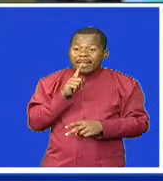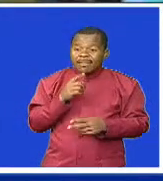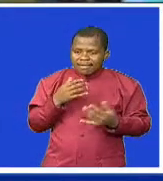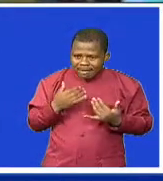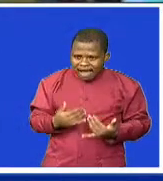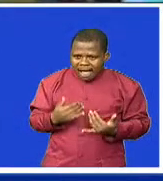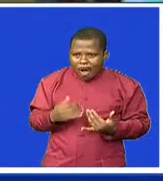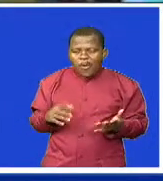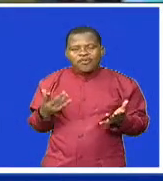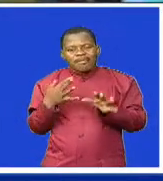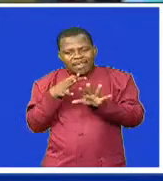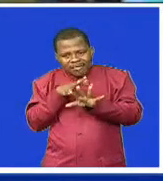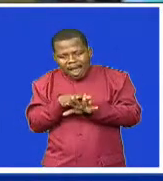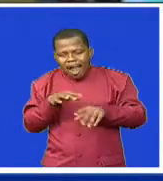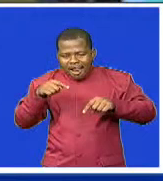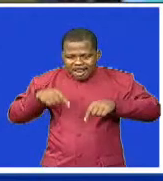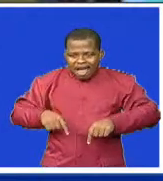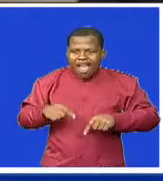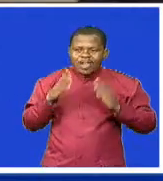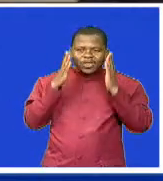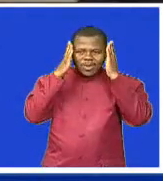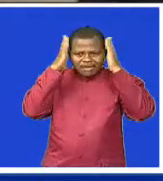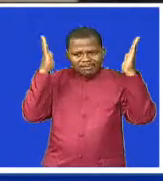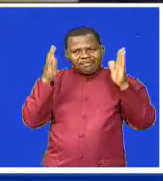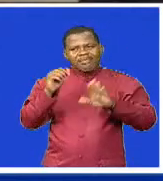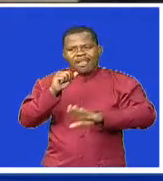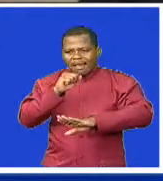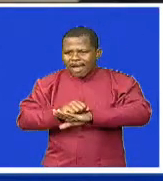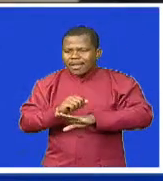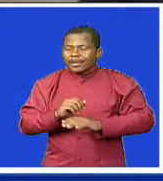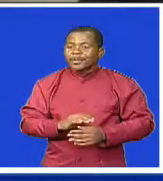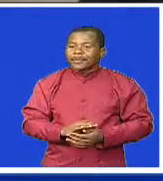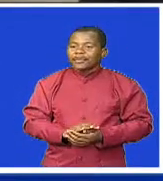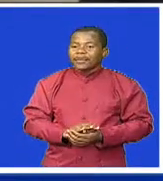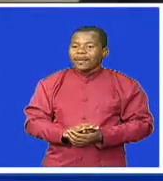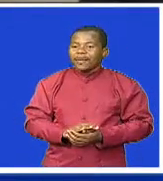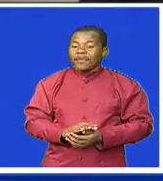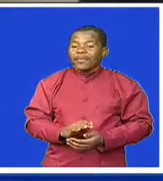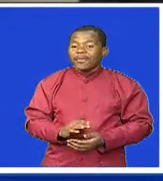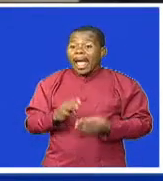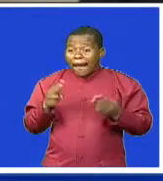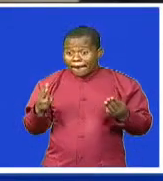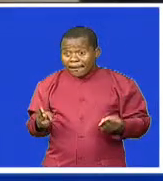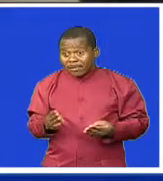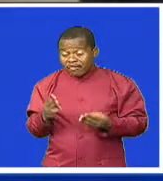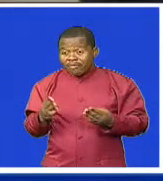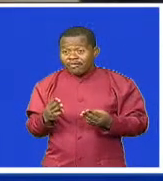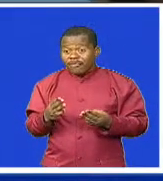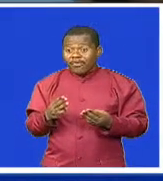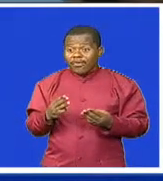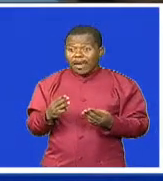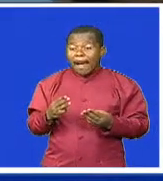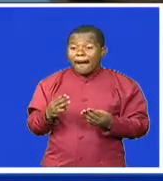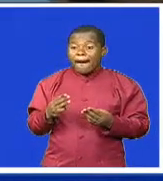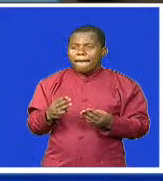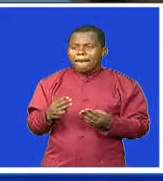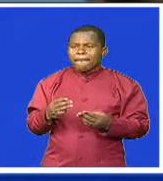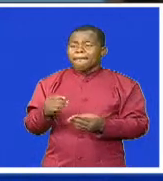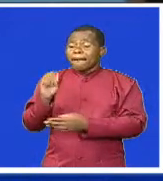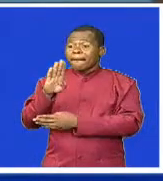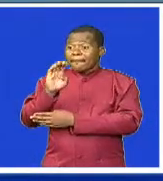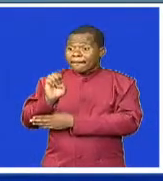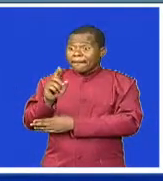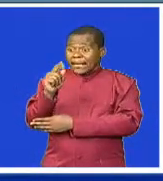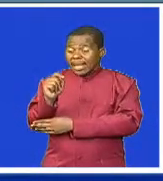for. Locals can place bets through funds available in their mobile money